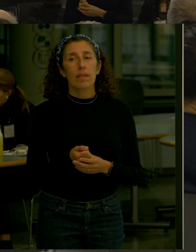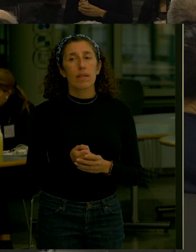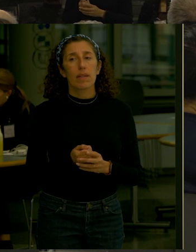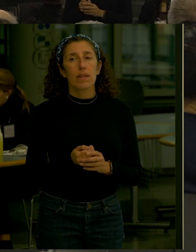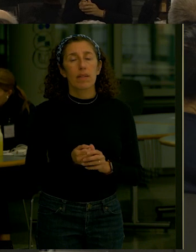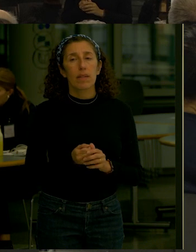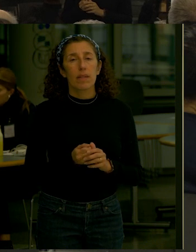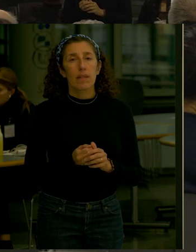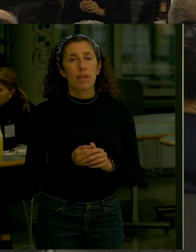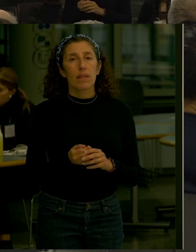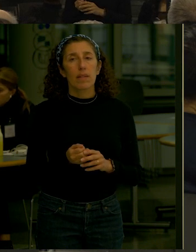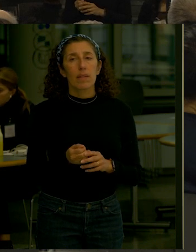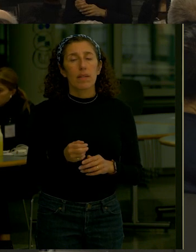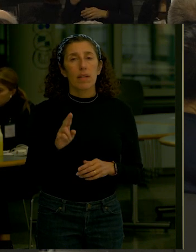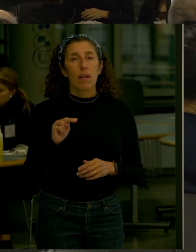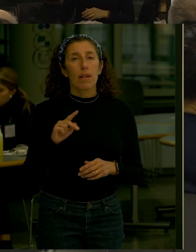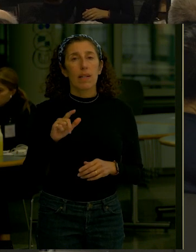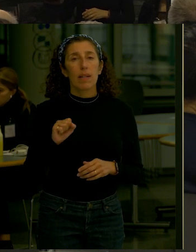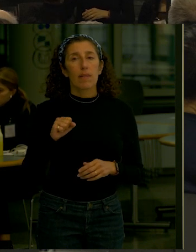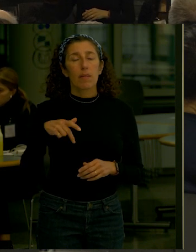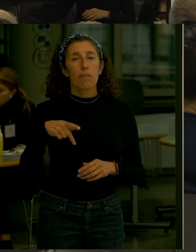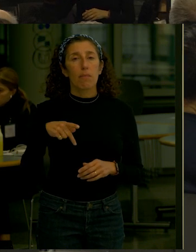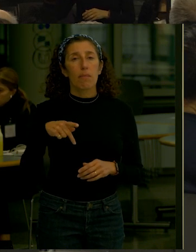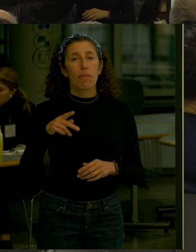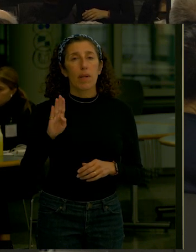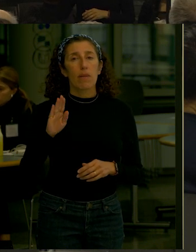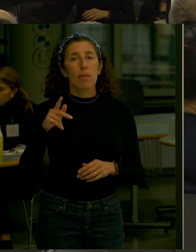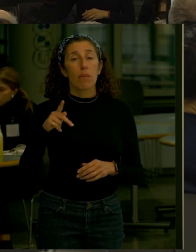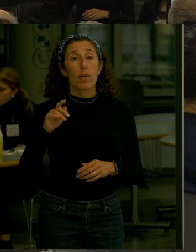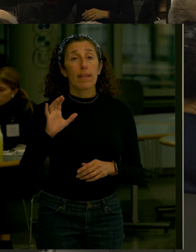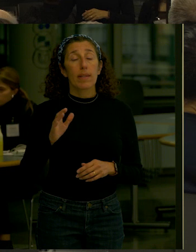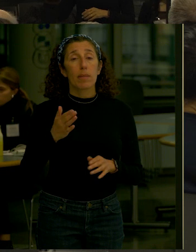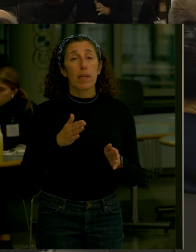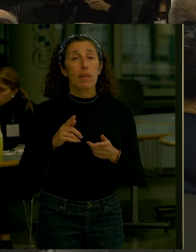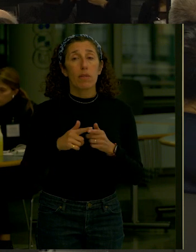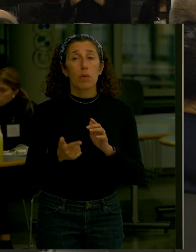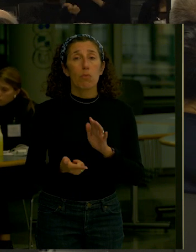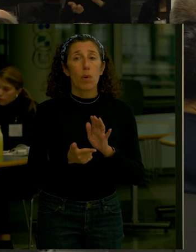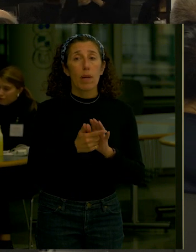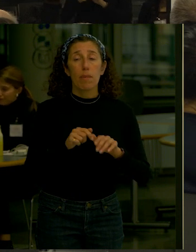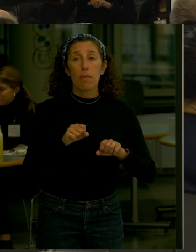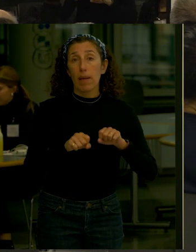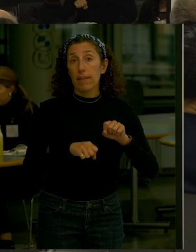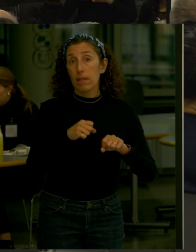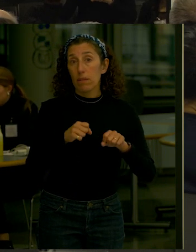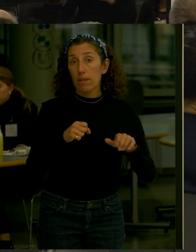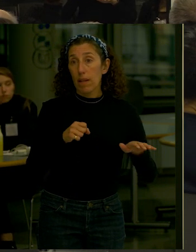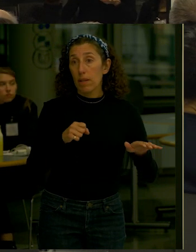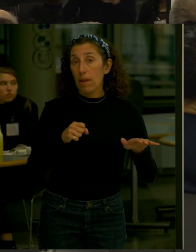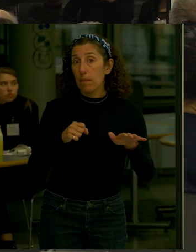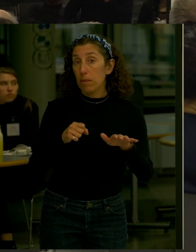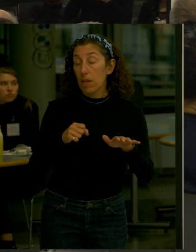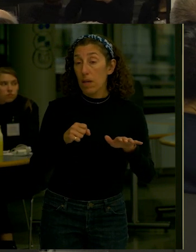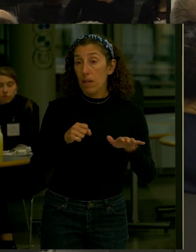Unless Battery Park City Authority is saying That they will prohibit bicycles on the Esplanade We've now removed the safety